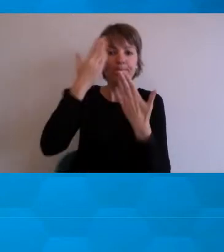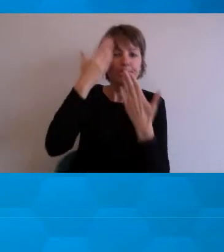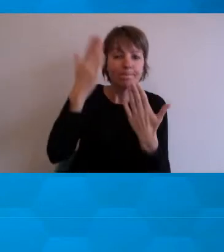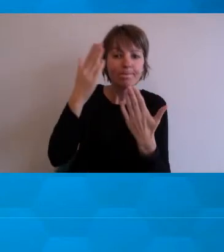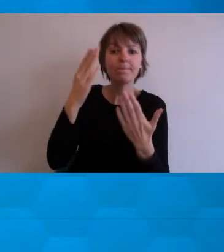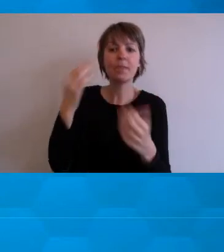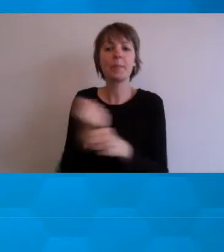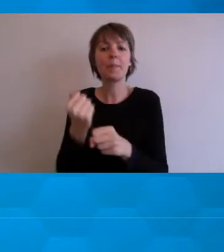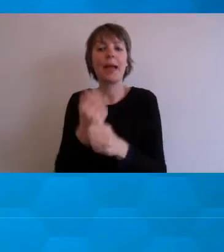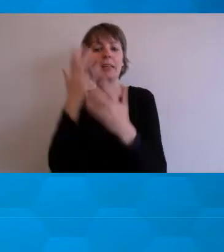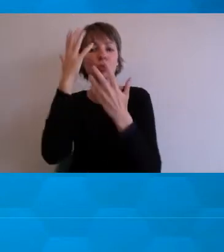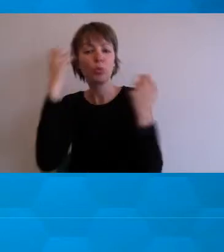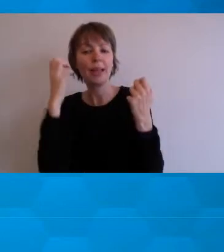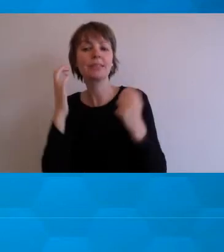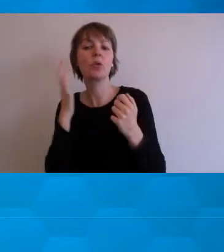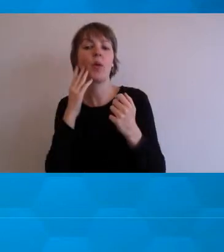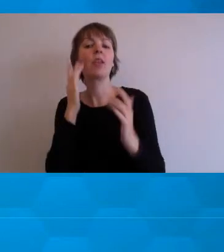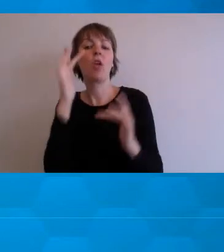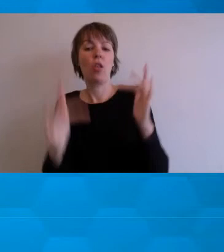in digital assessments.